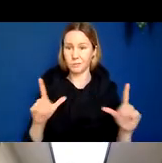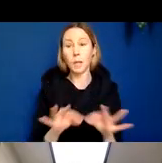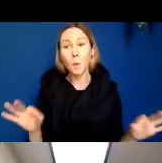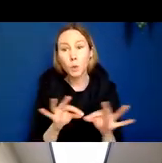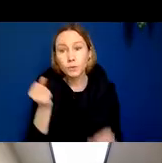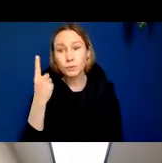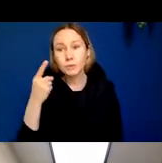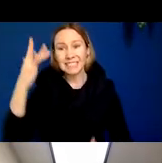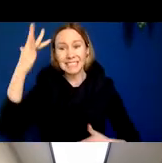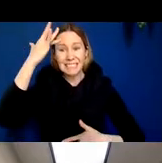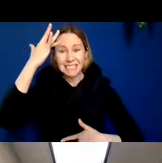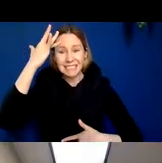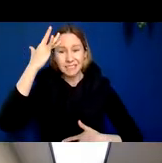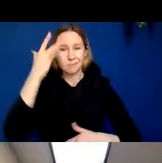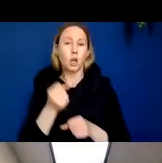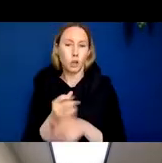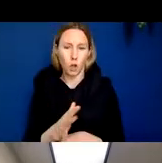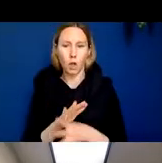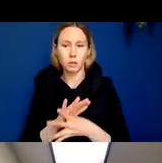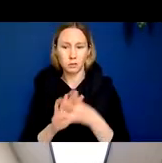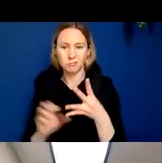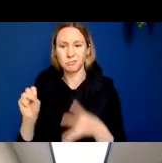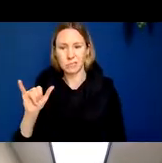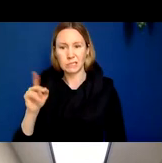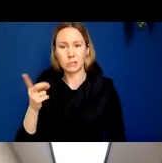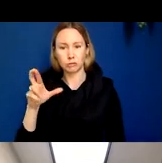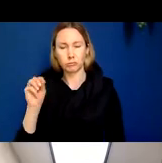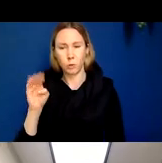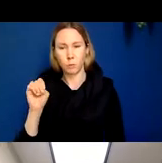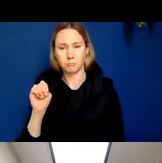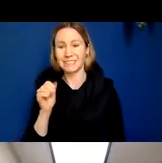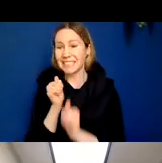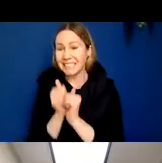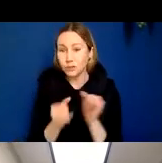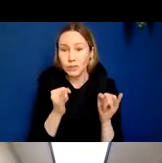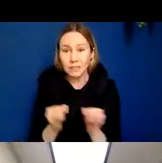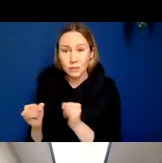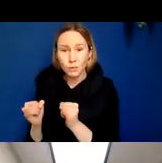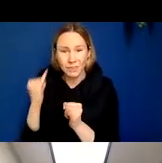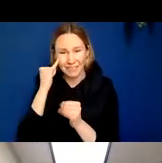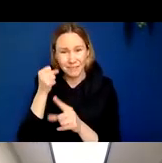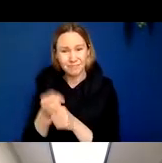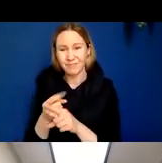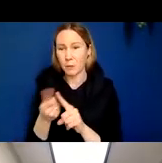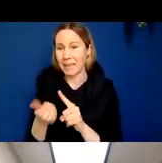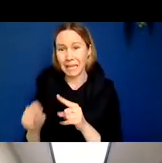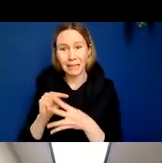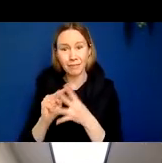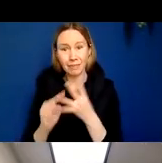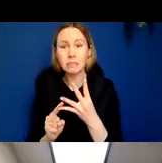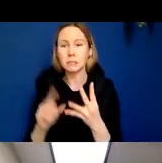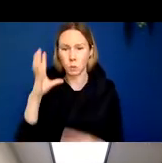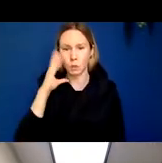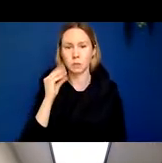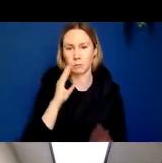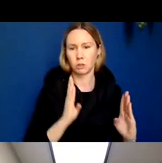this disease is causing these clinical syndromes and that each individual affected by any of these clinical syndromes will go through these